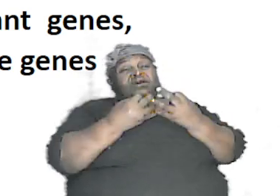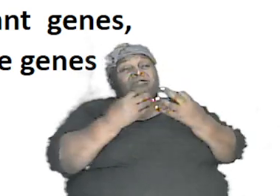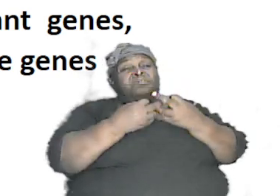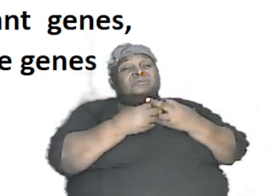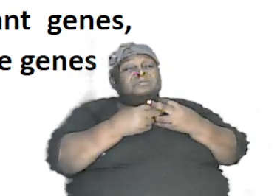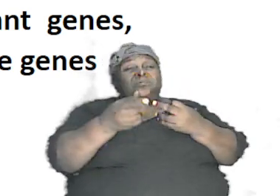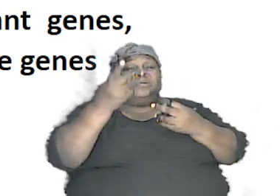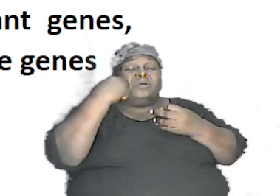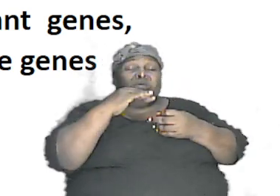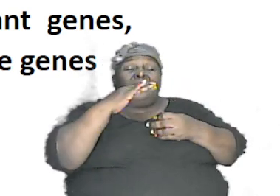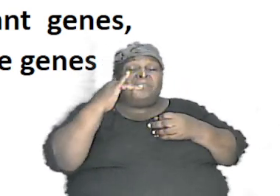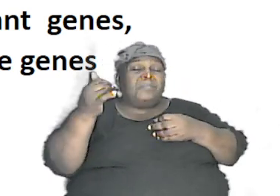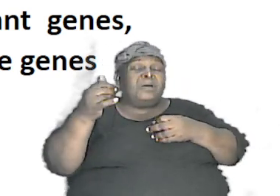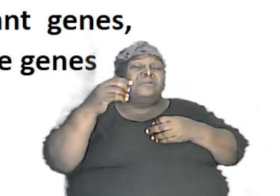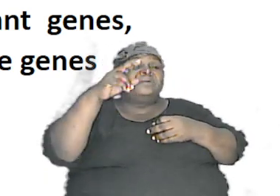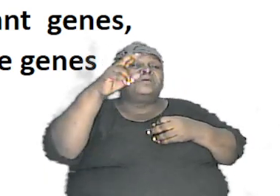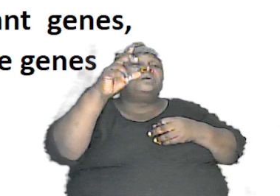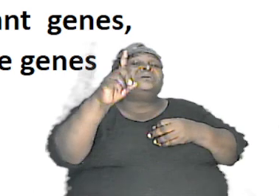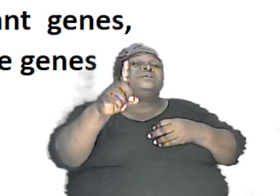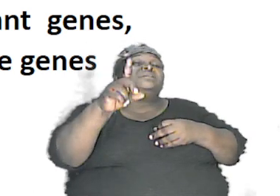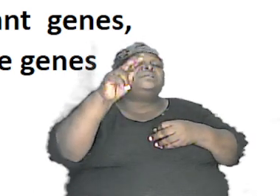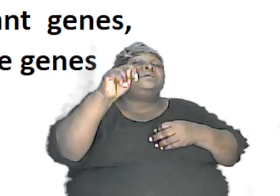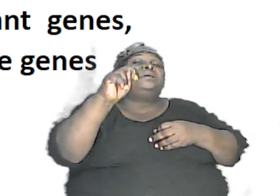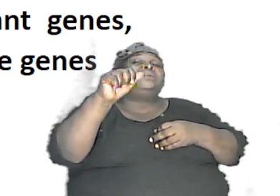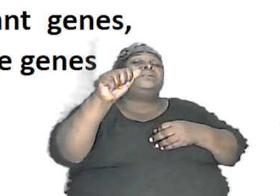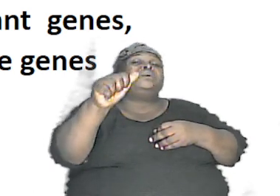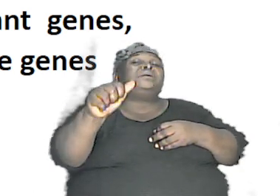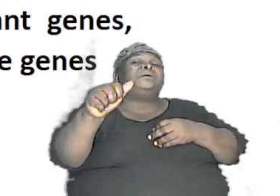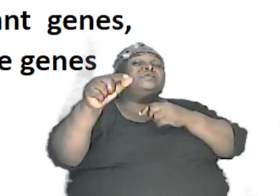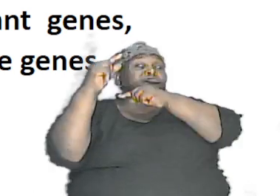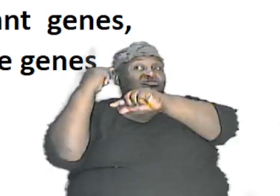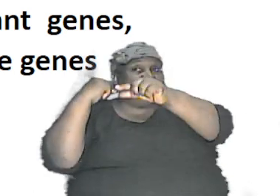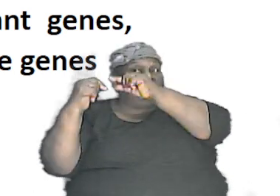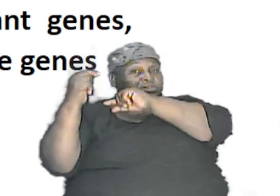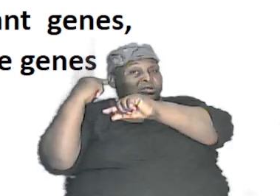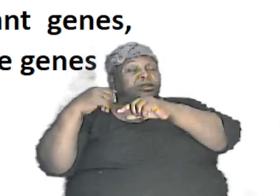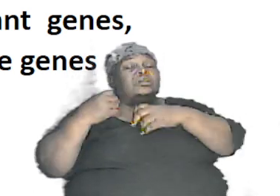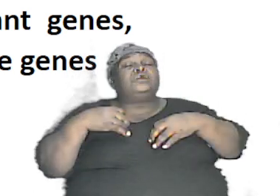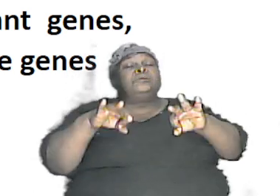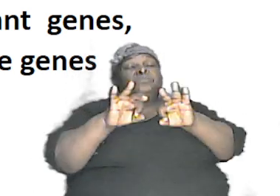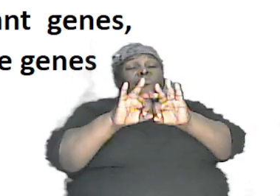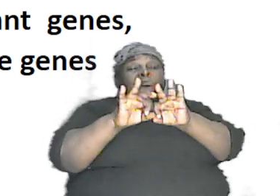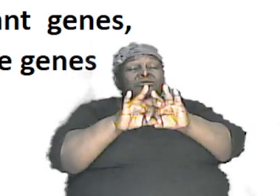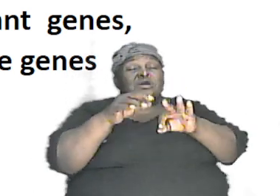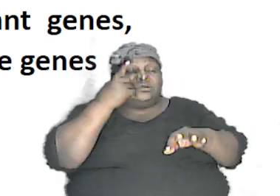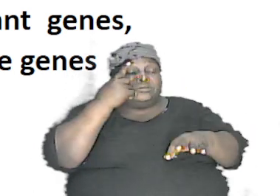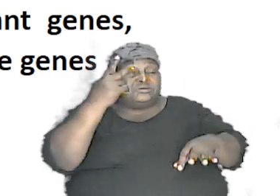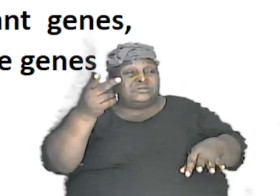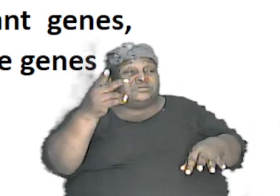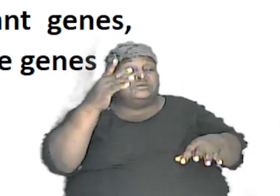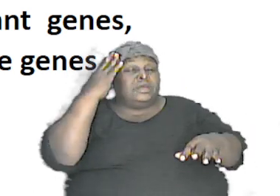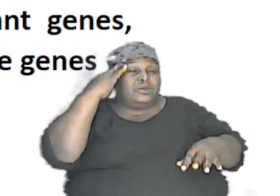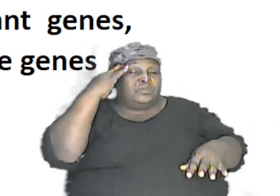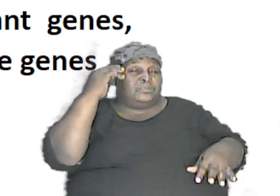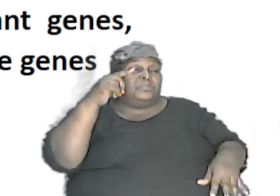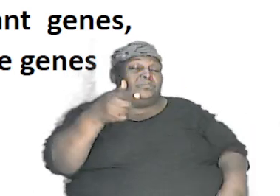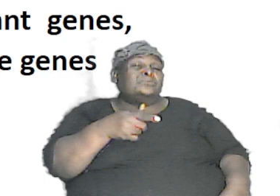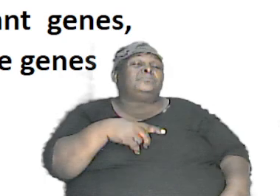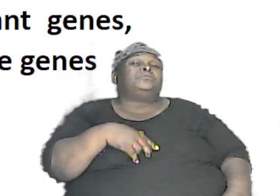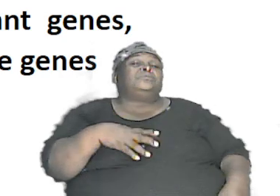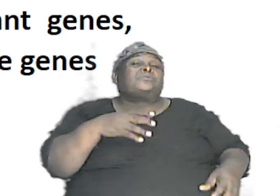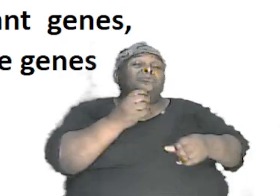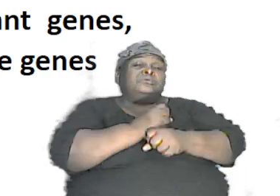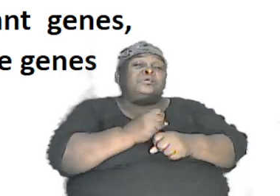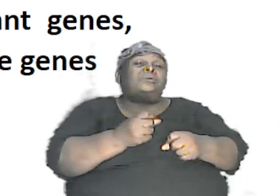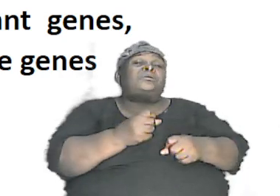genes their DNA and it is important that we see that so that's why we want to take a little look